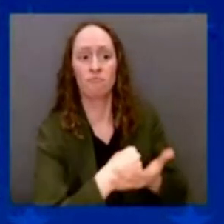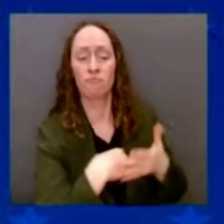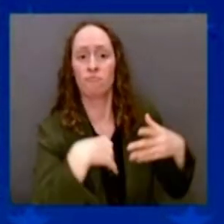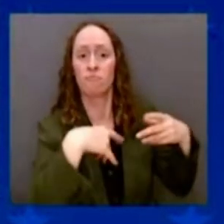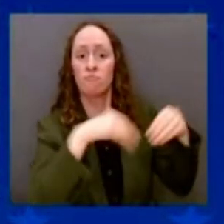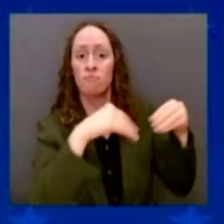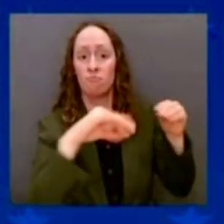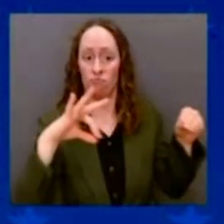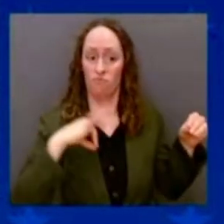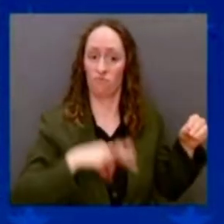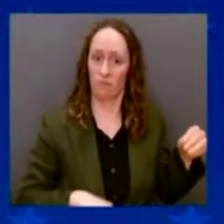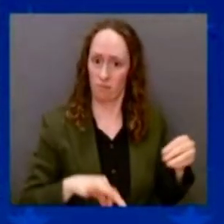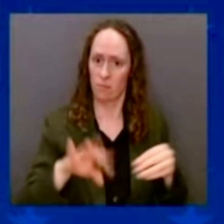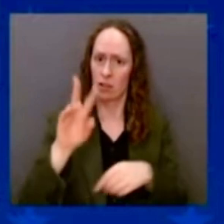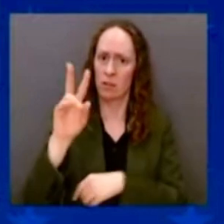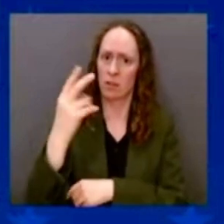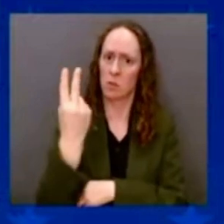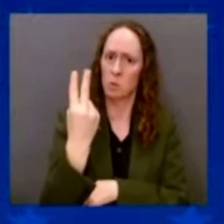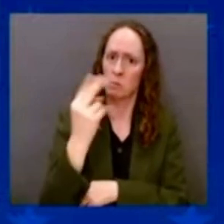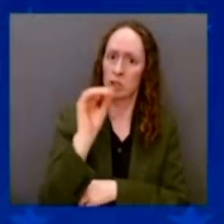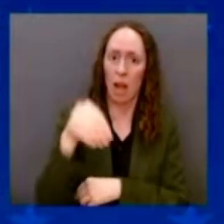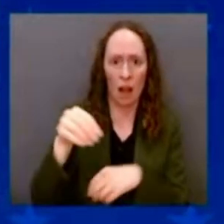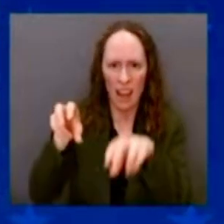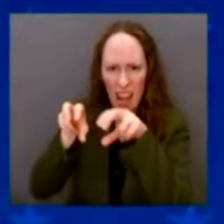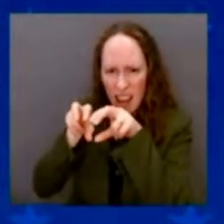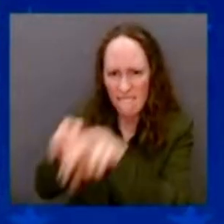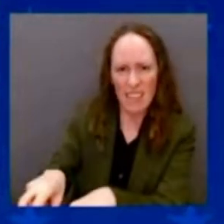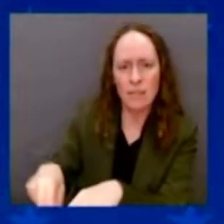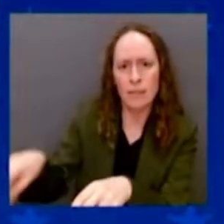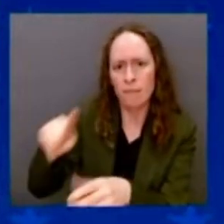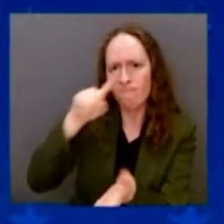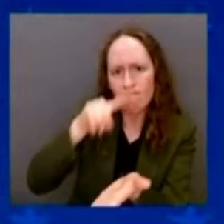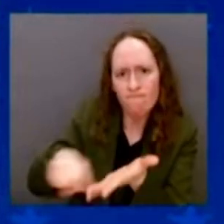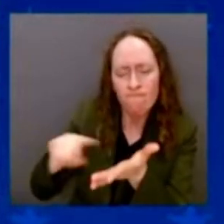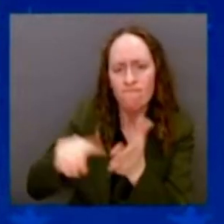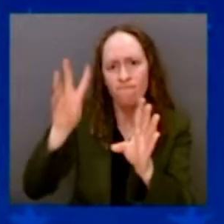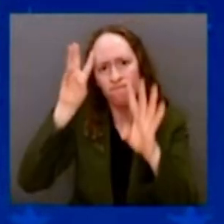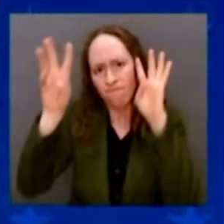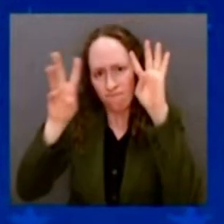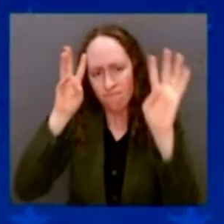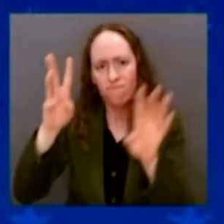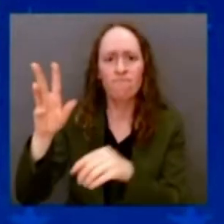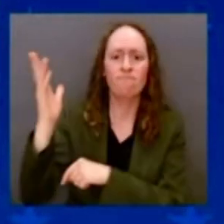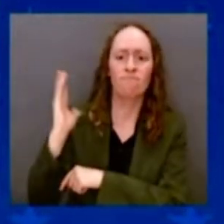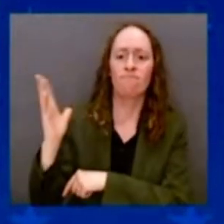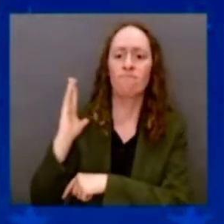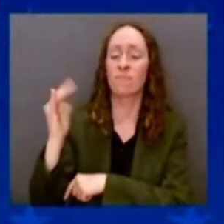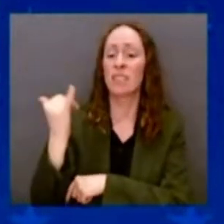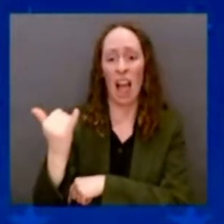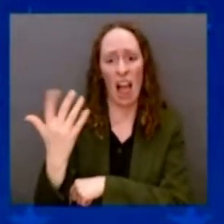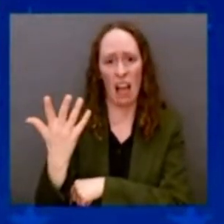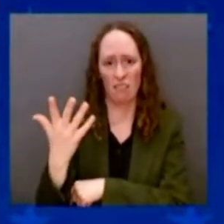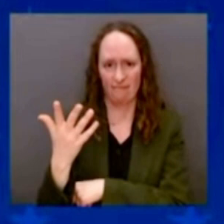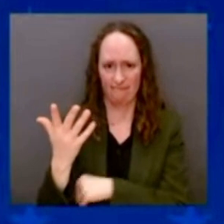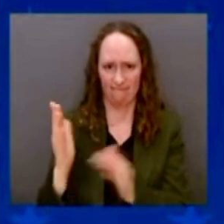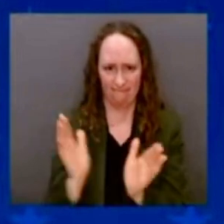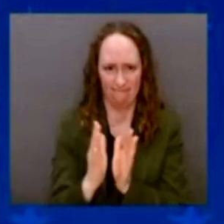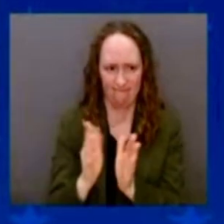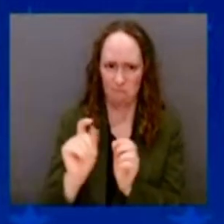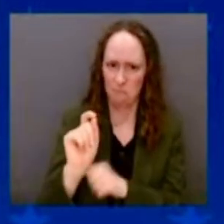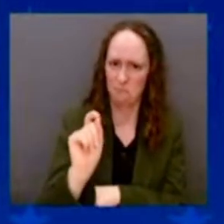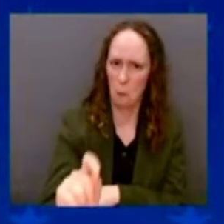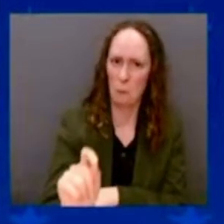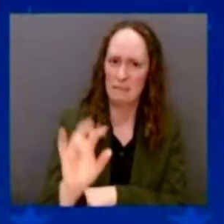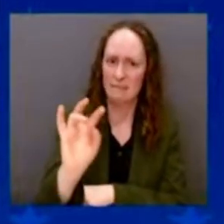do 0.7 percent. I proposed — what I proposed was the thing called the Chips and Science Act to make sure